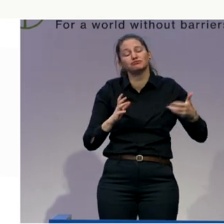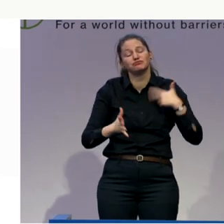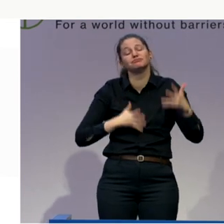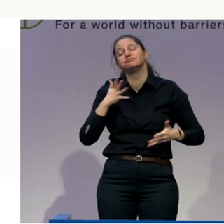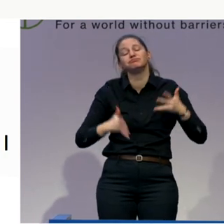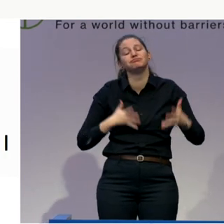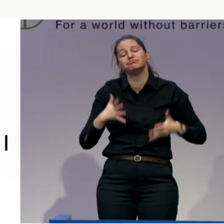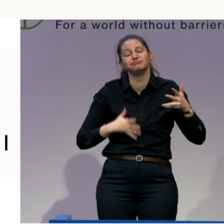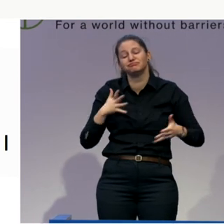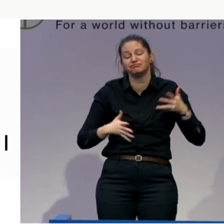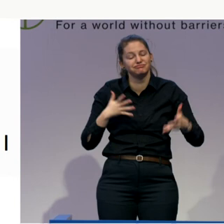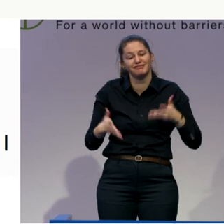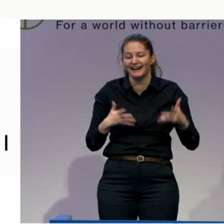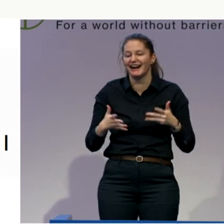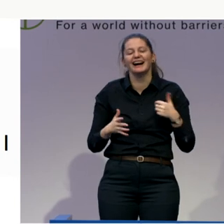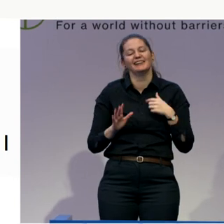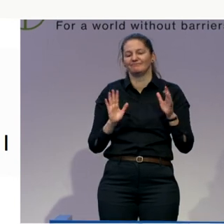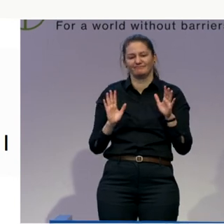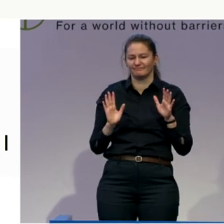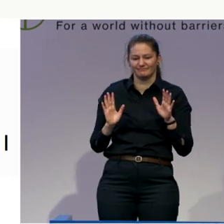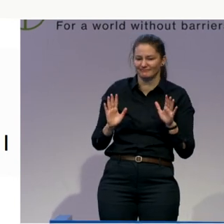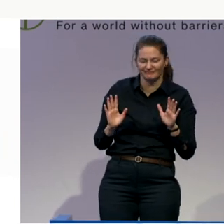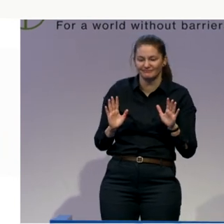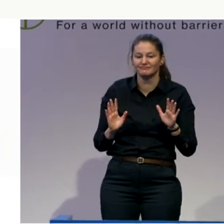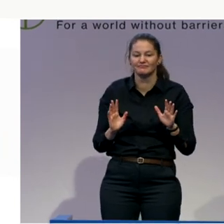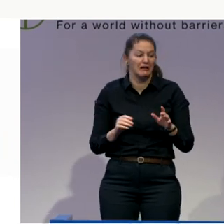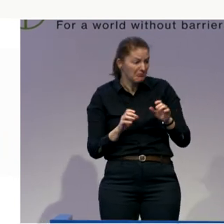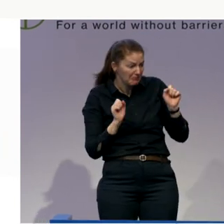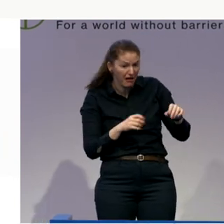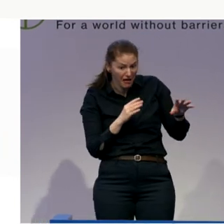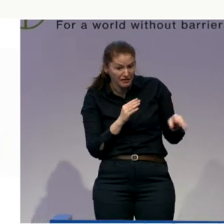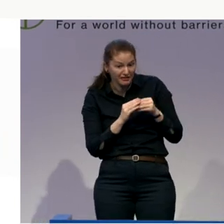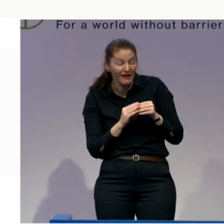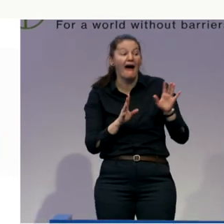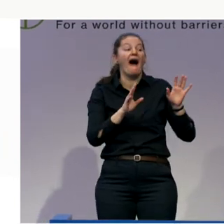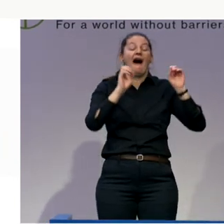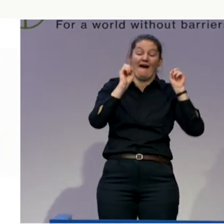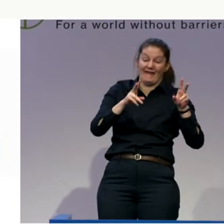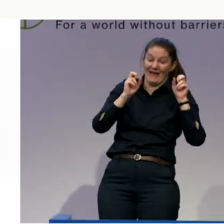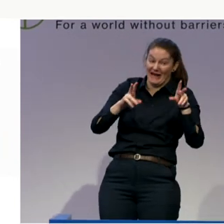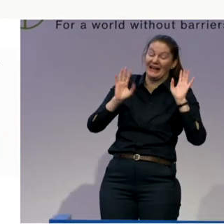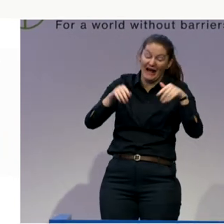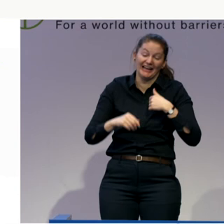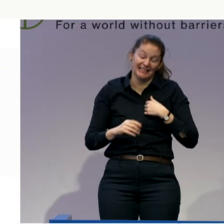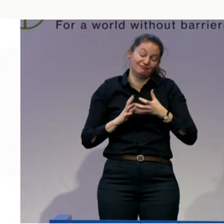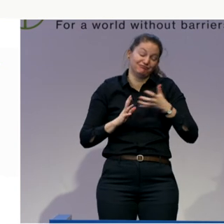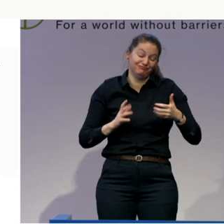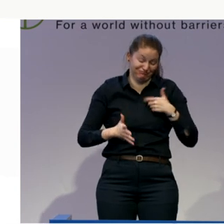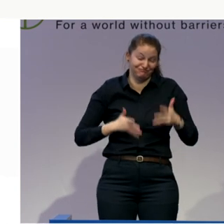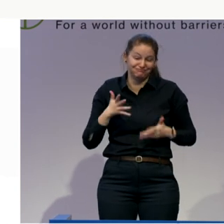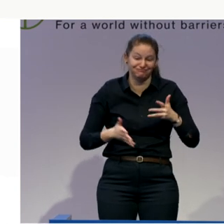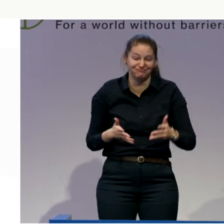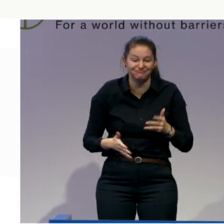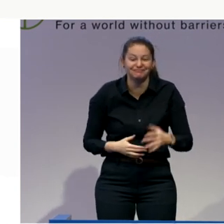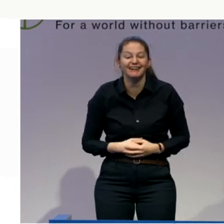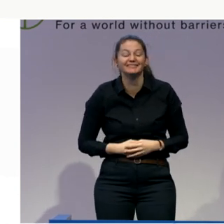say thank you. Caroline, you stop me if I'm talking nonsense. So what we found in our research, and we researched